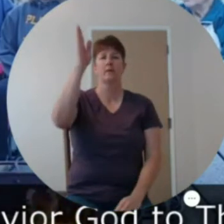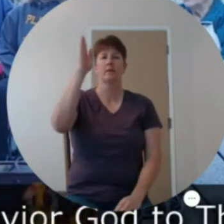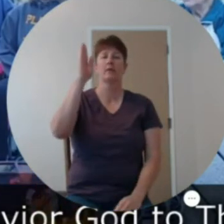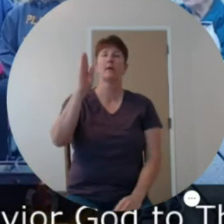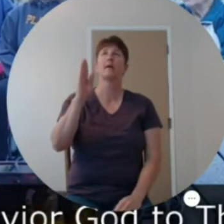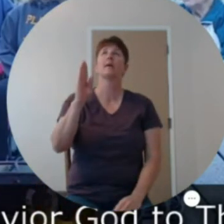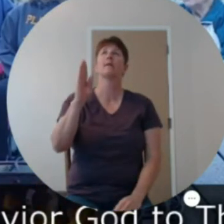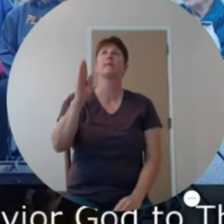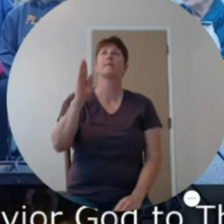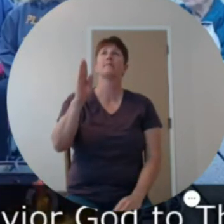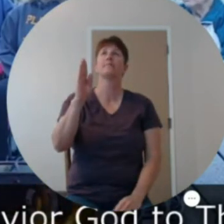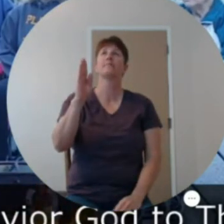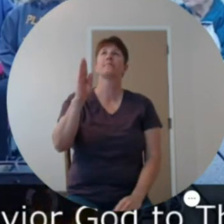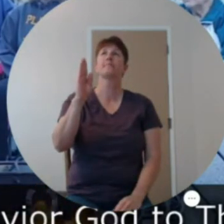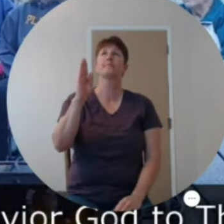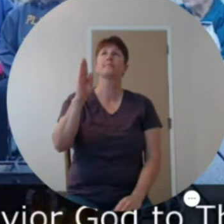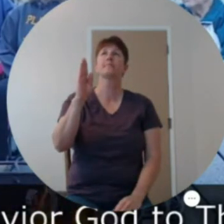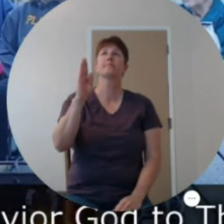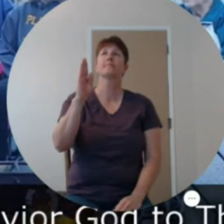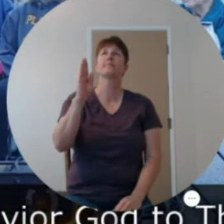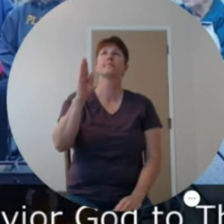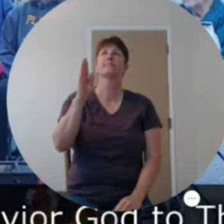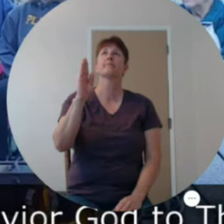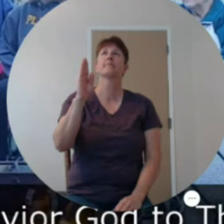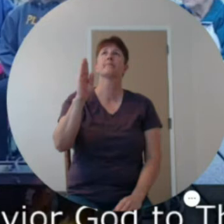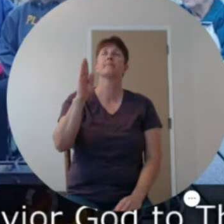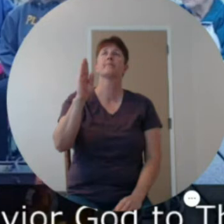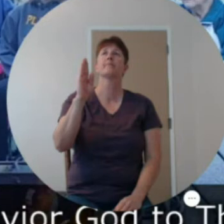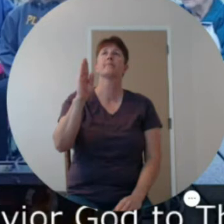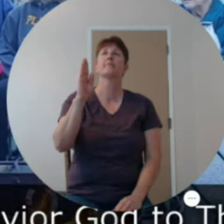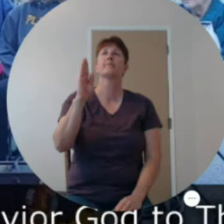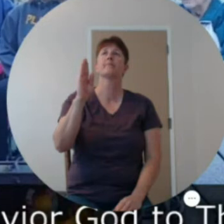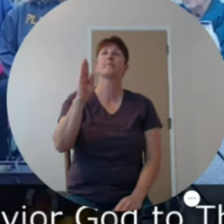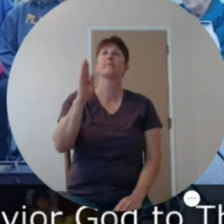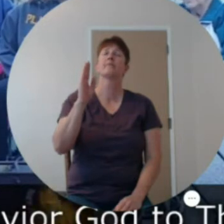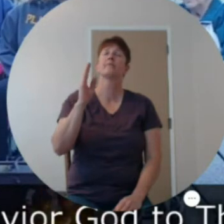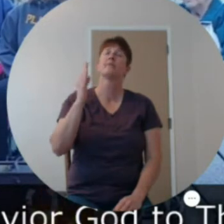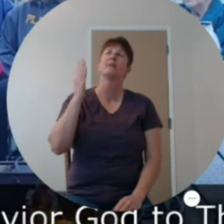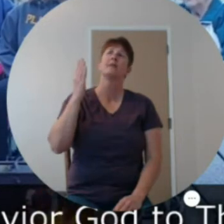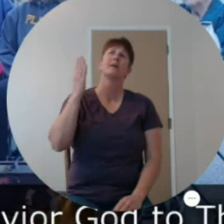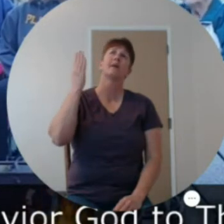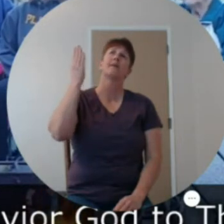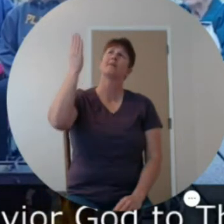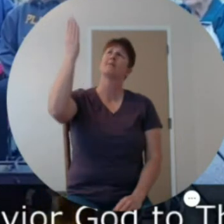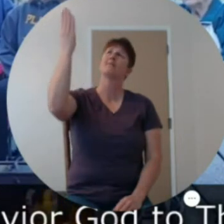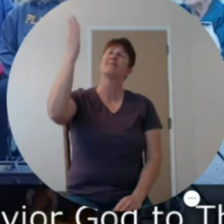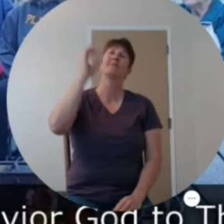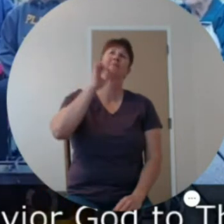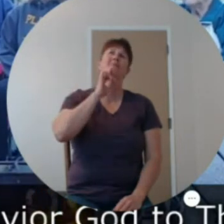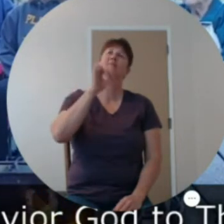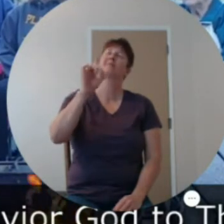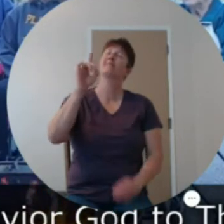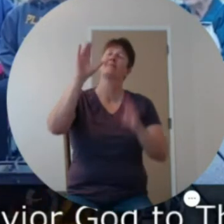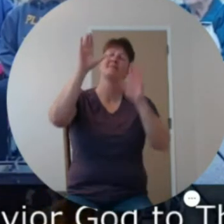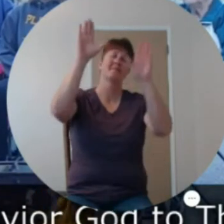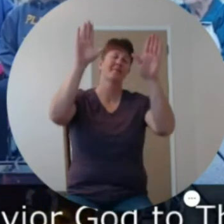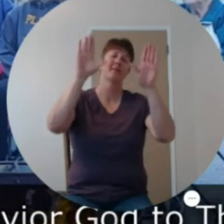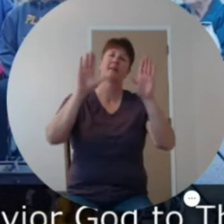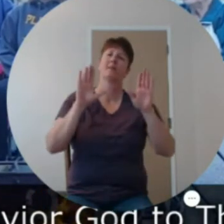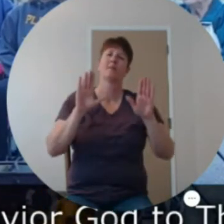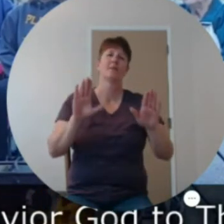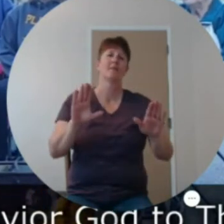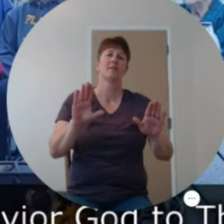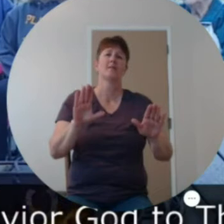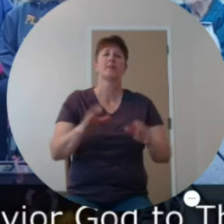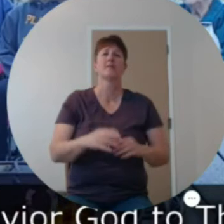God to Thee. How great Thou